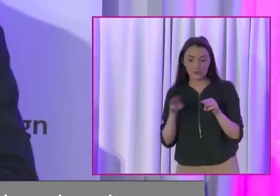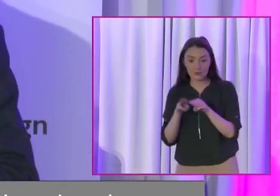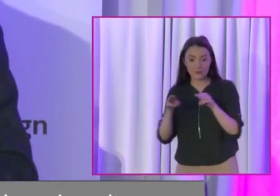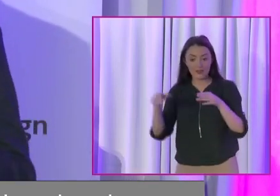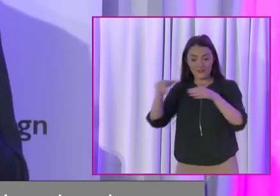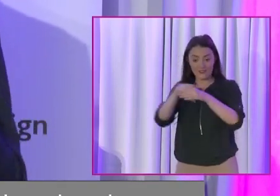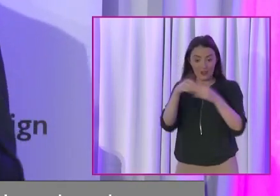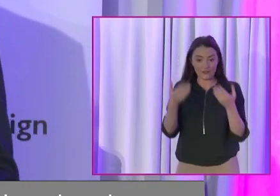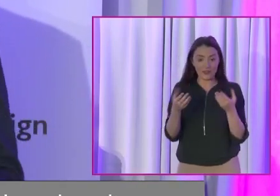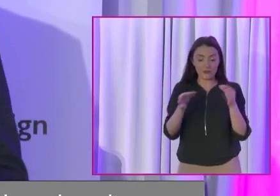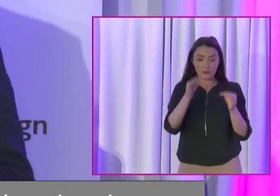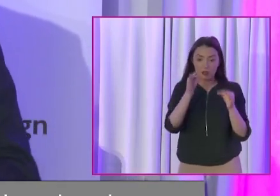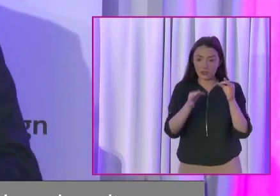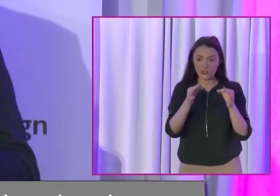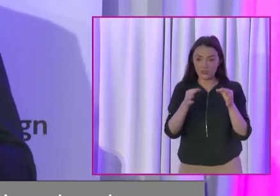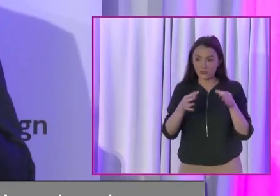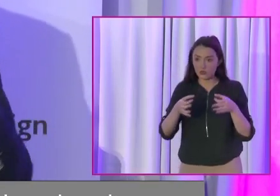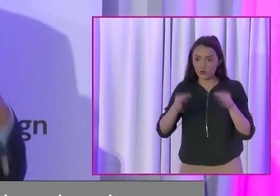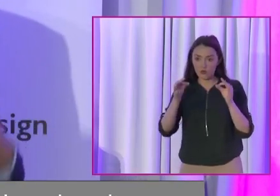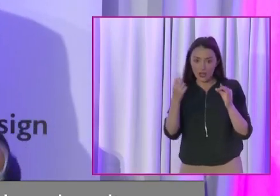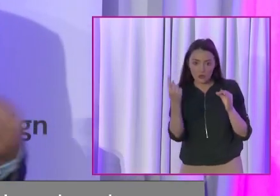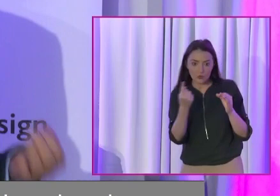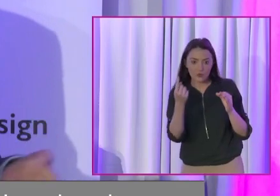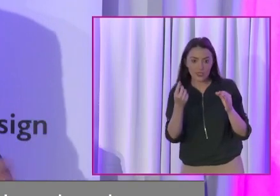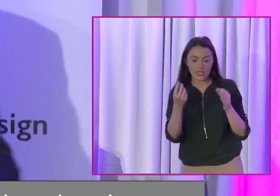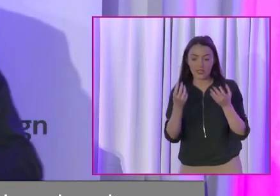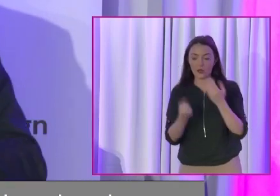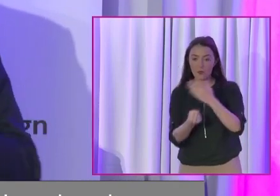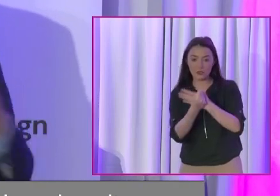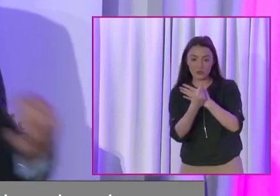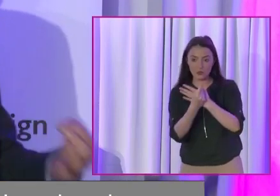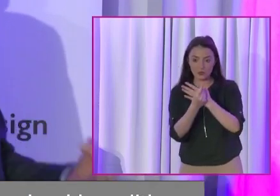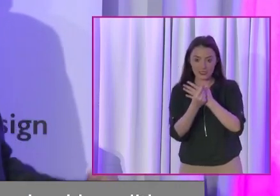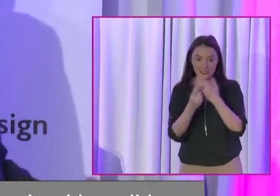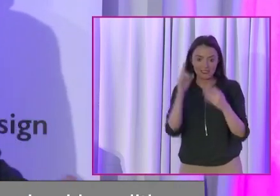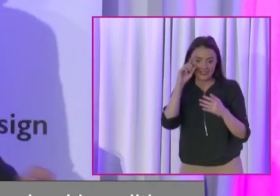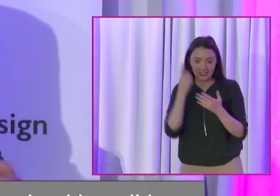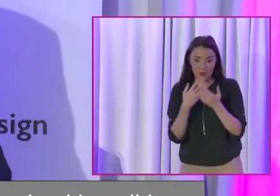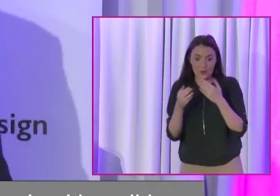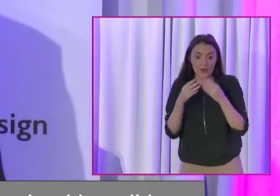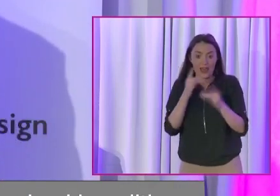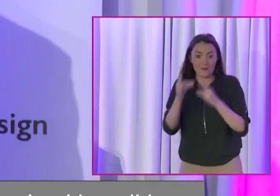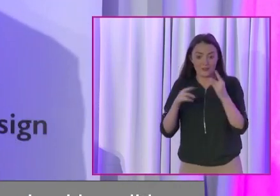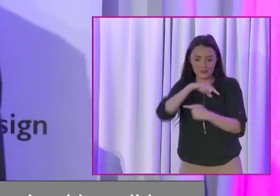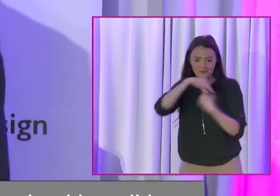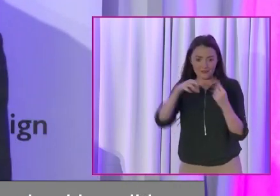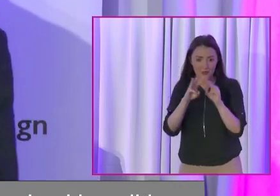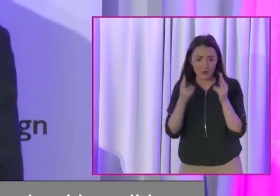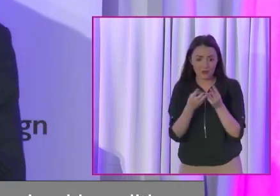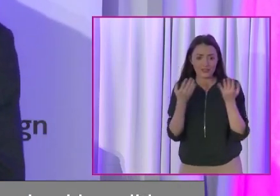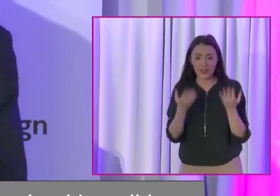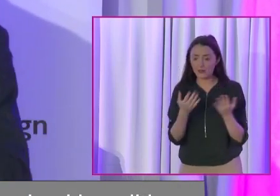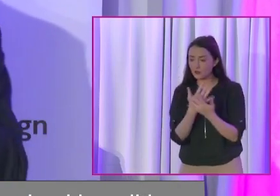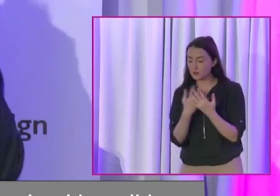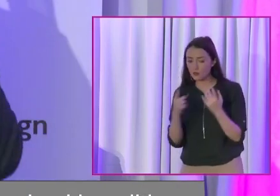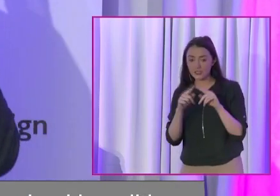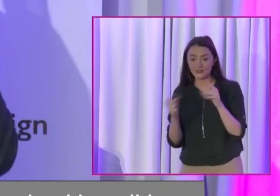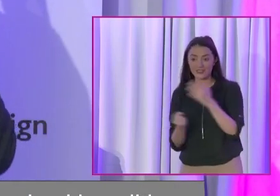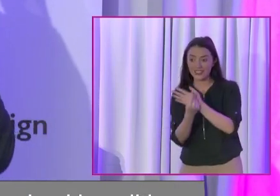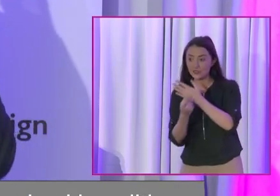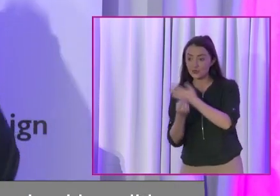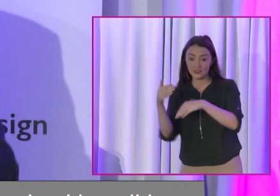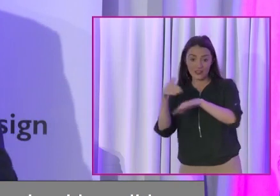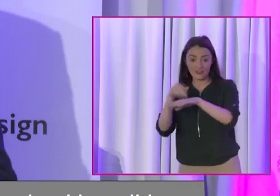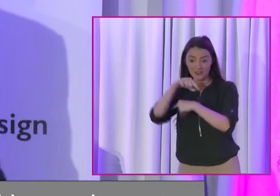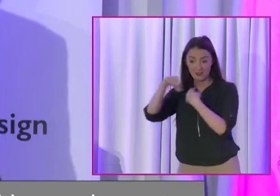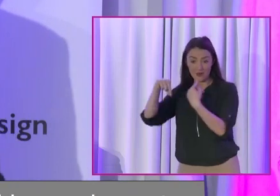politics. It's a unique opportunity to go and shape the world around us, not just on disability issues but on all the other issues that affect us on our